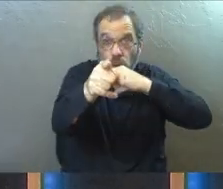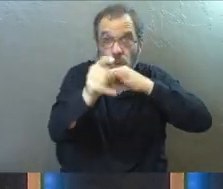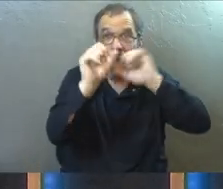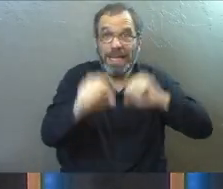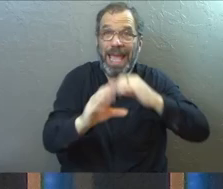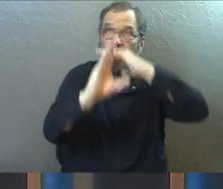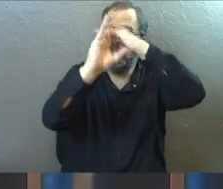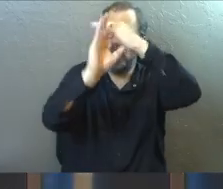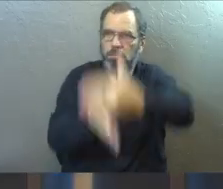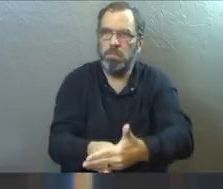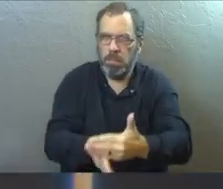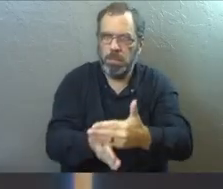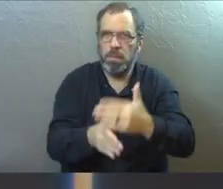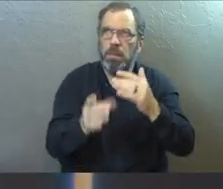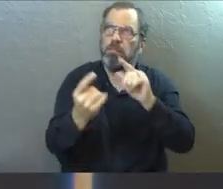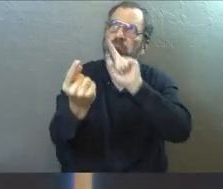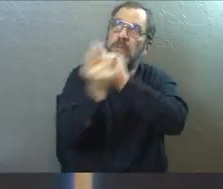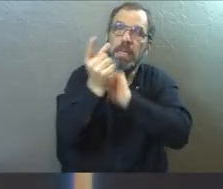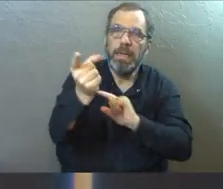if you come to him.